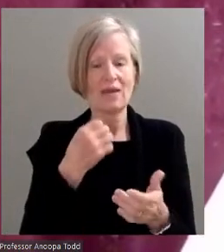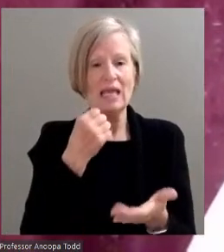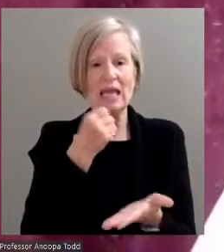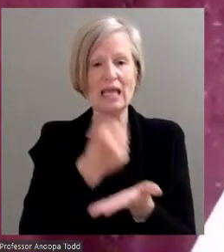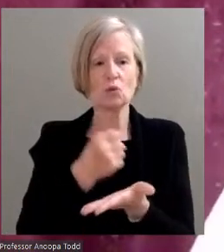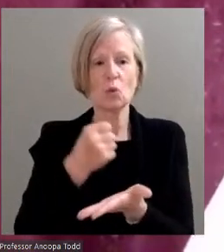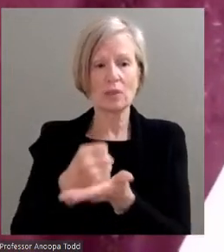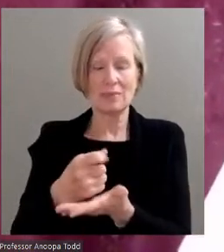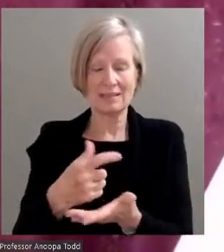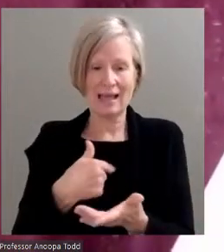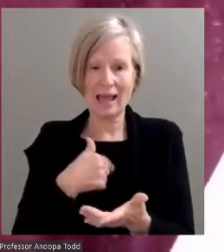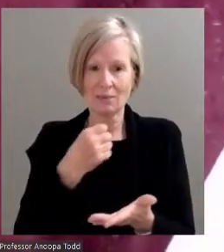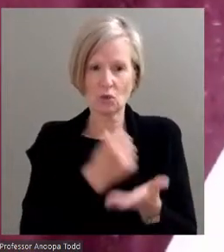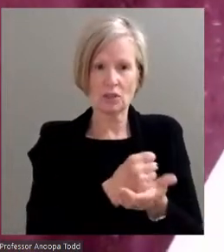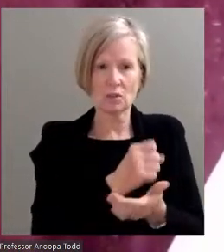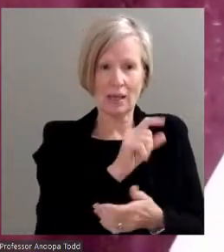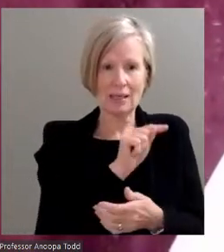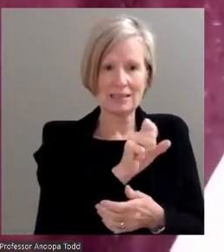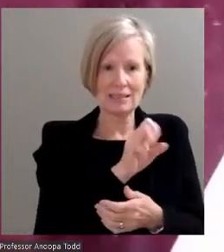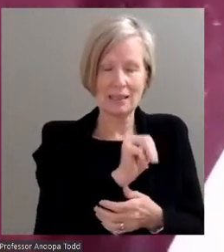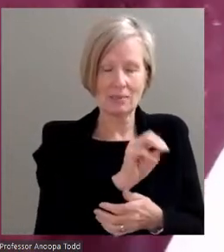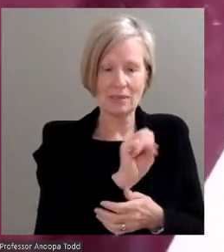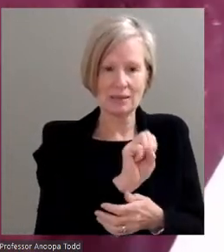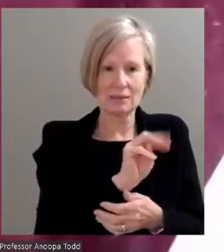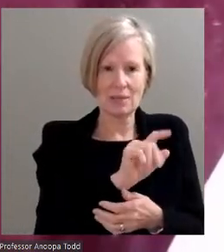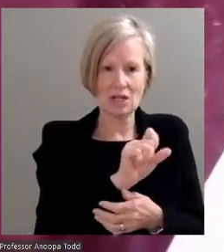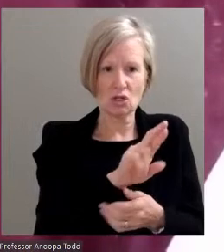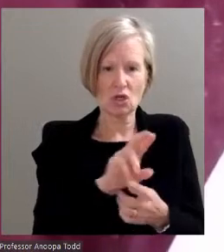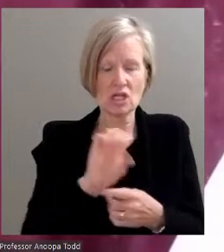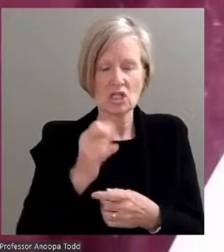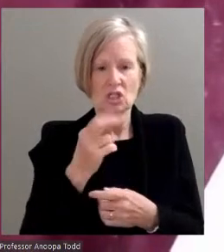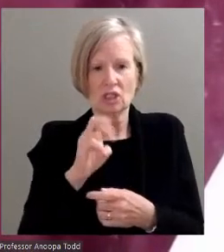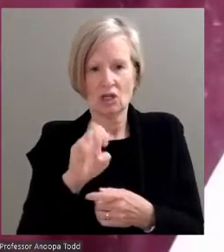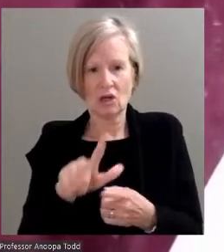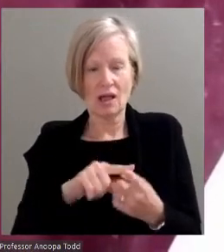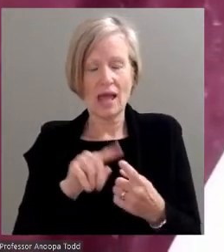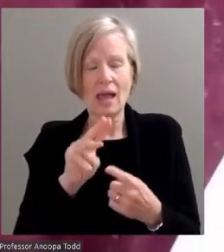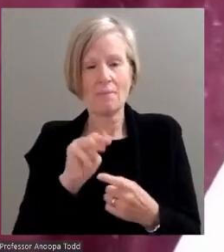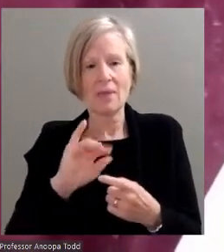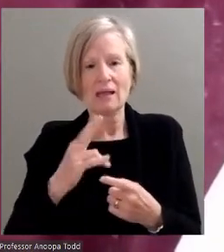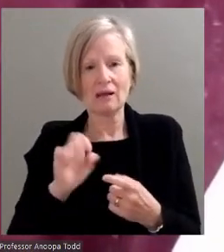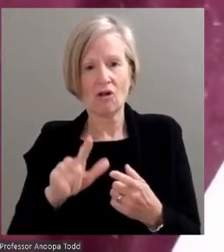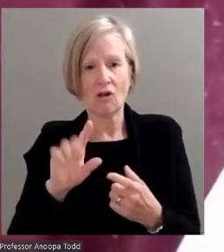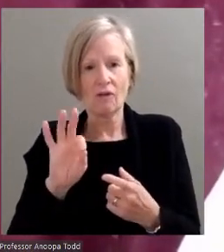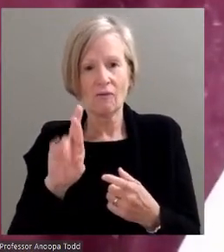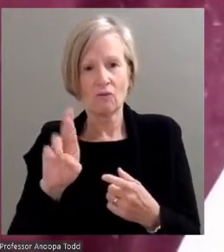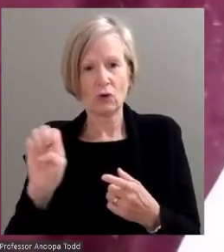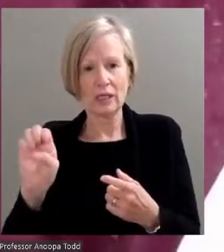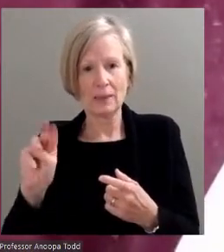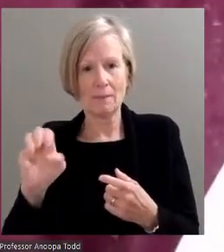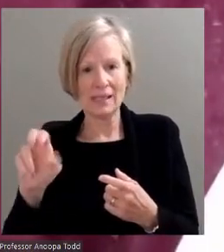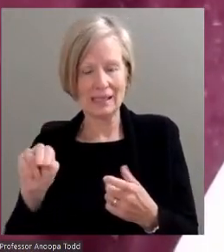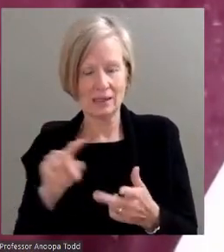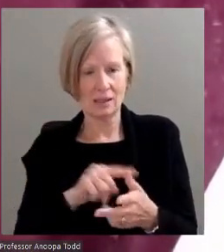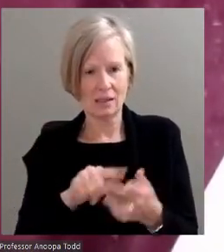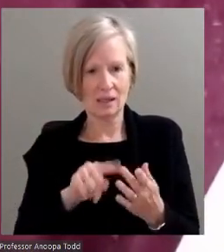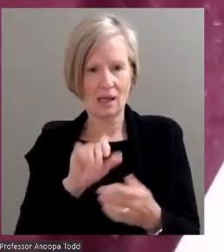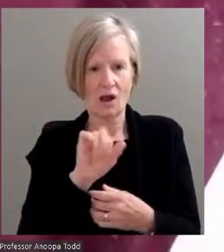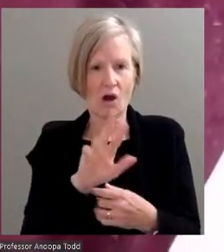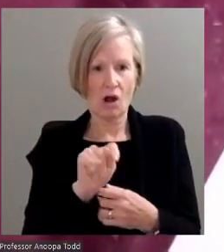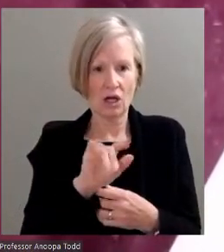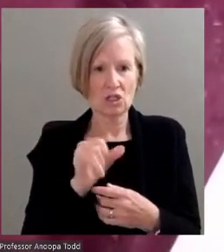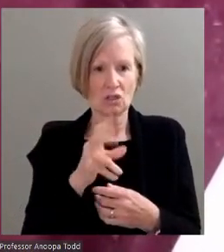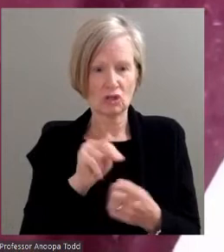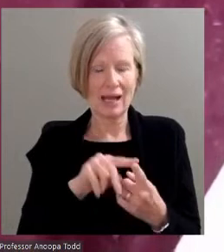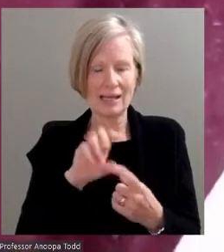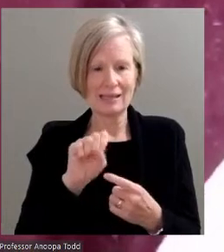am endorsed by Tim Sneller and Cheryl Michael Freeman, Ann, Art, John, and Sally, who